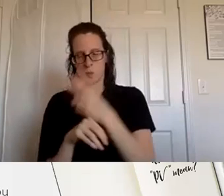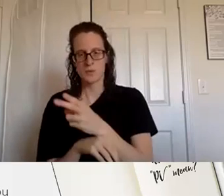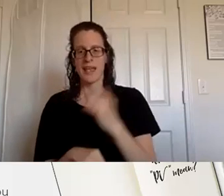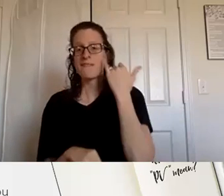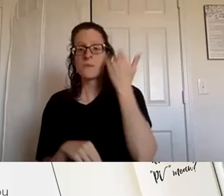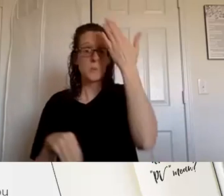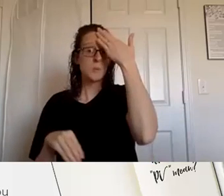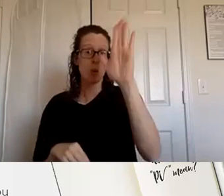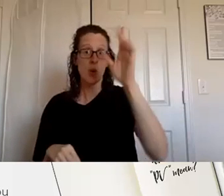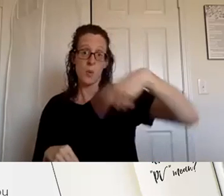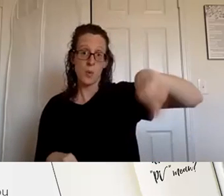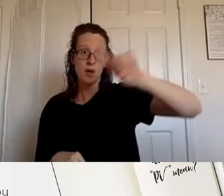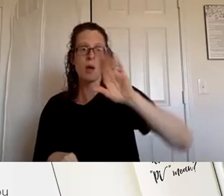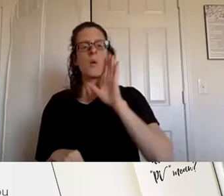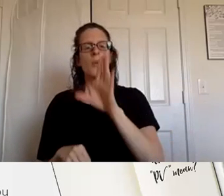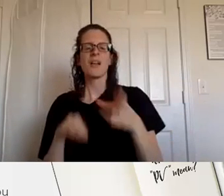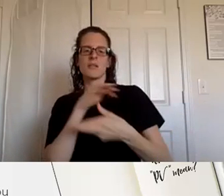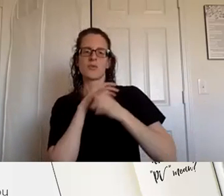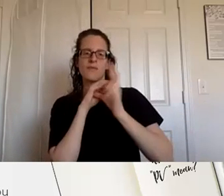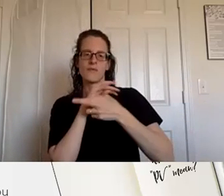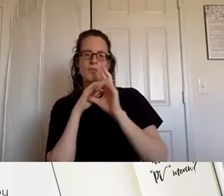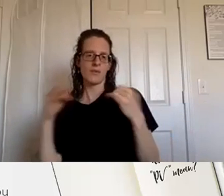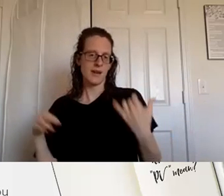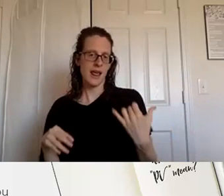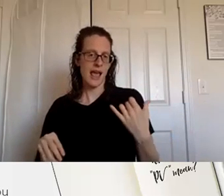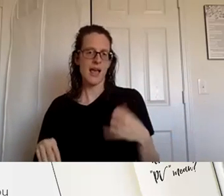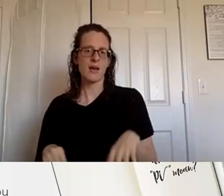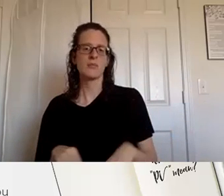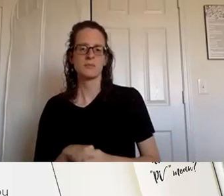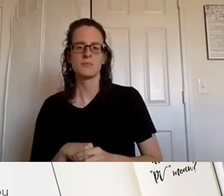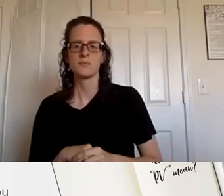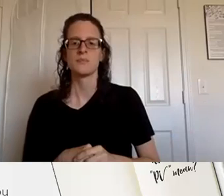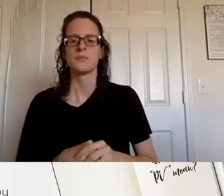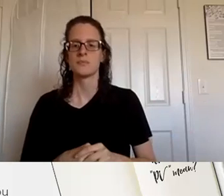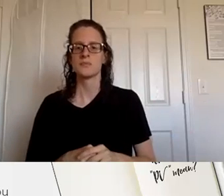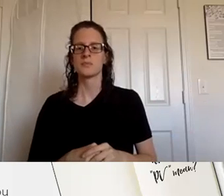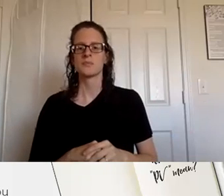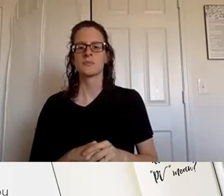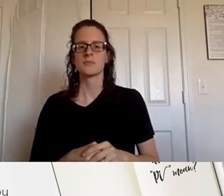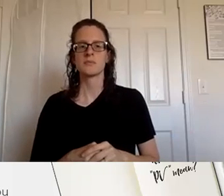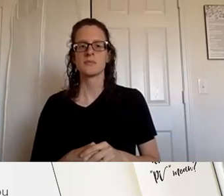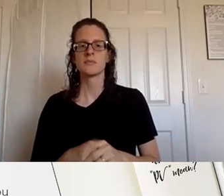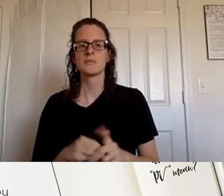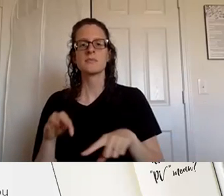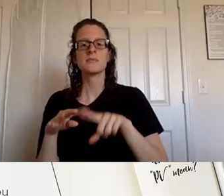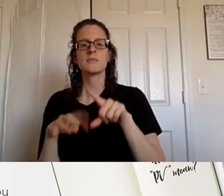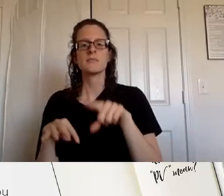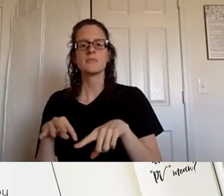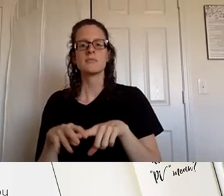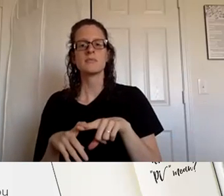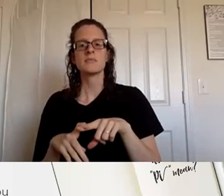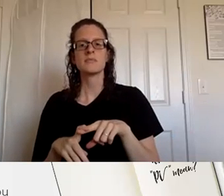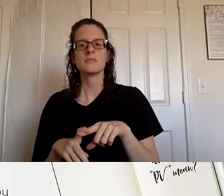um we will go over them if you do know what they are we'll just refresh you a little bit but it's not um